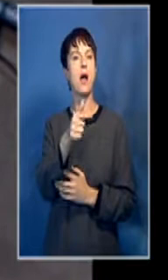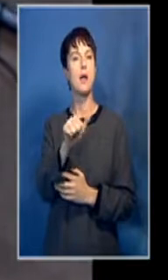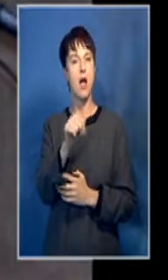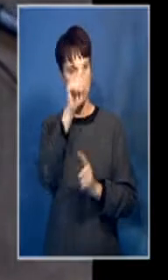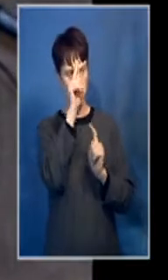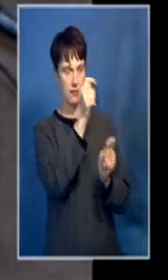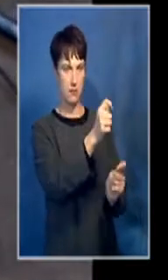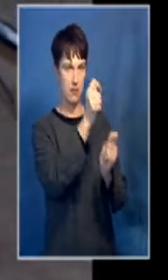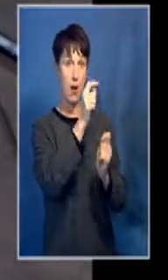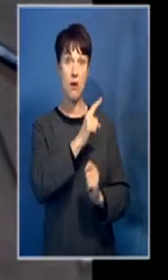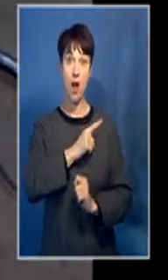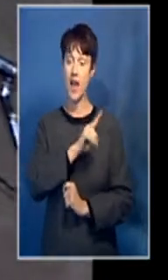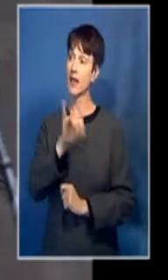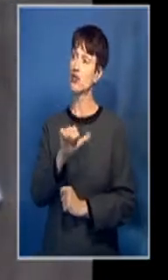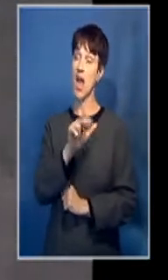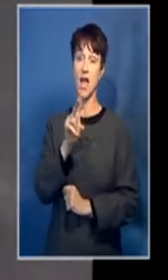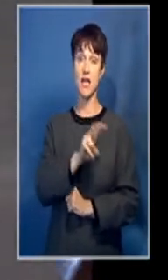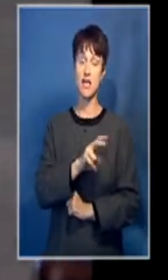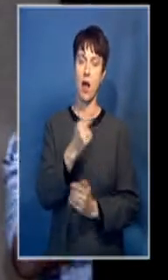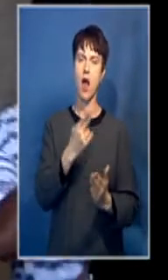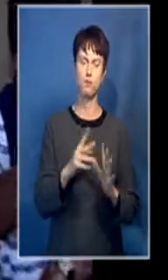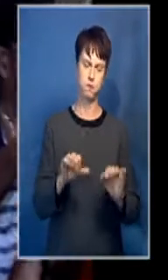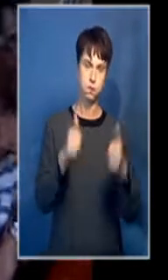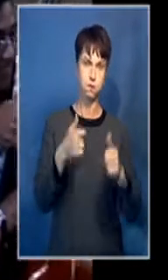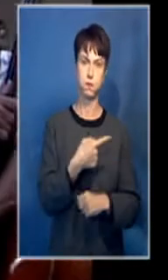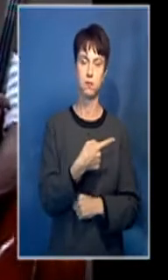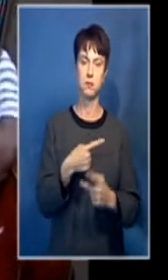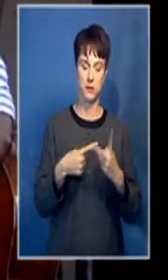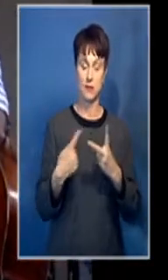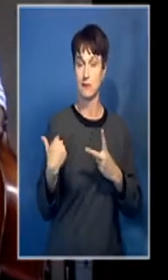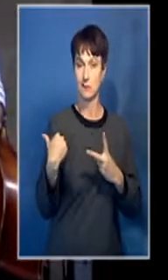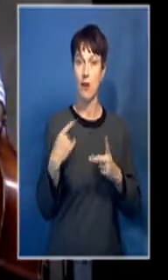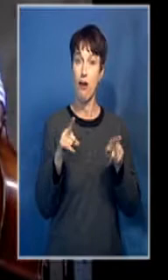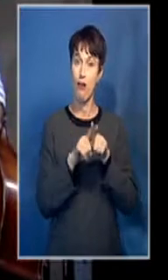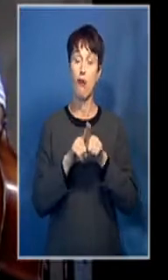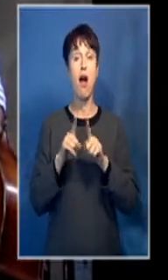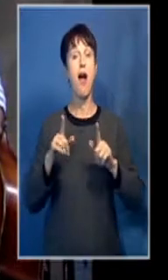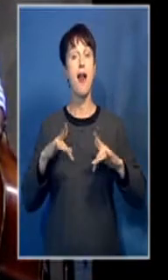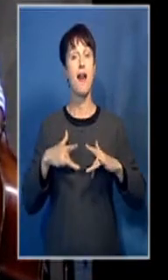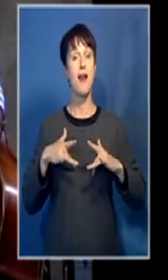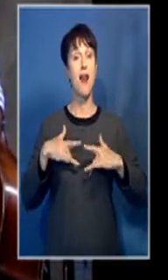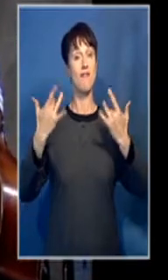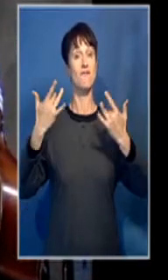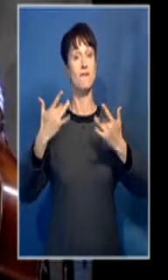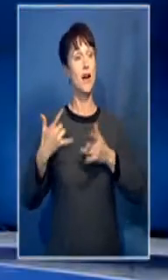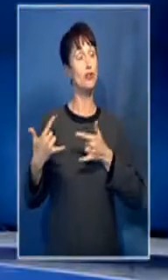contribution as a jazz artist she was recently awarded the joy of jazz lifetime achievement award